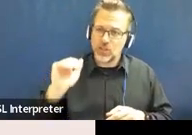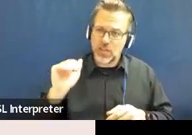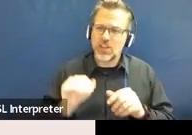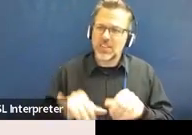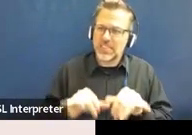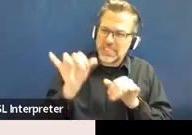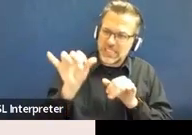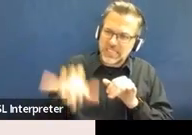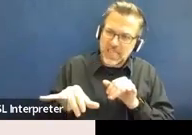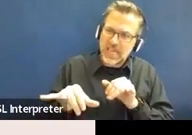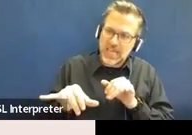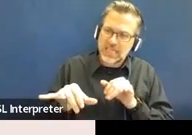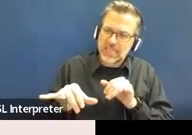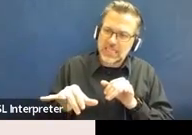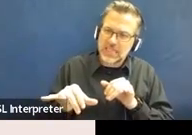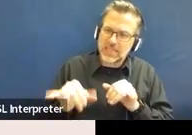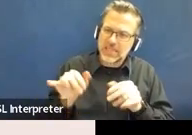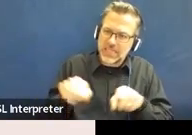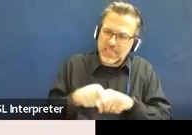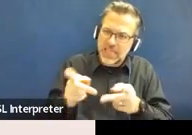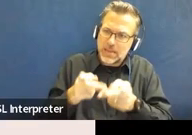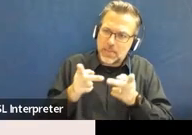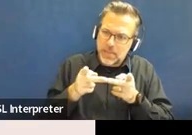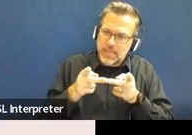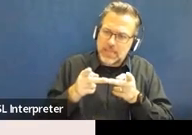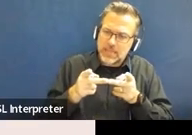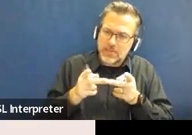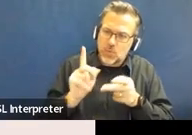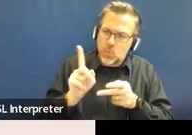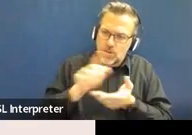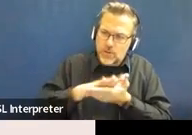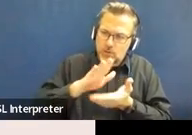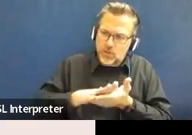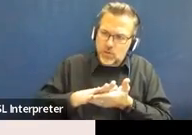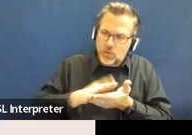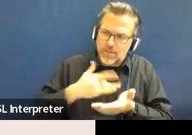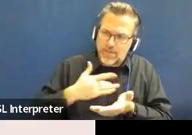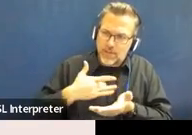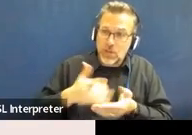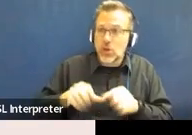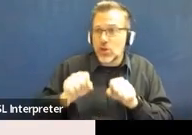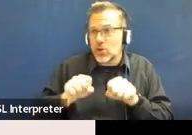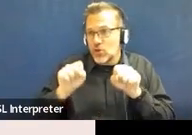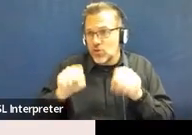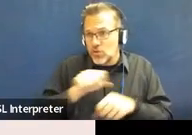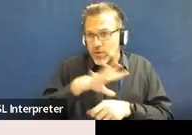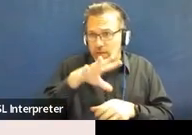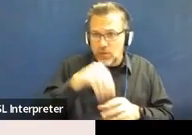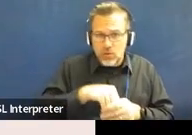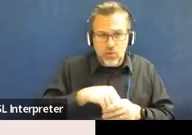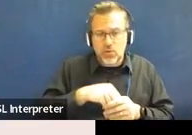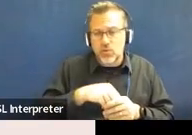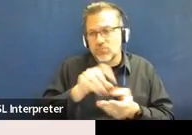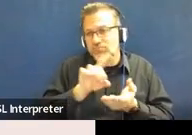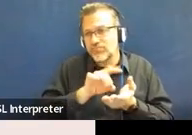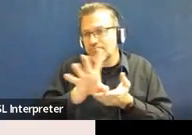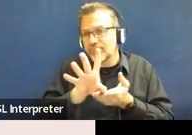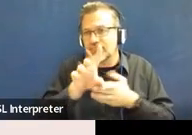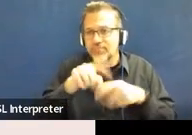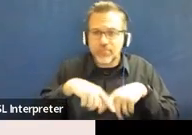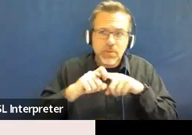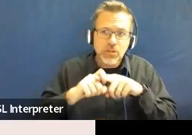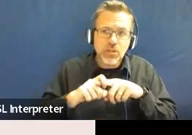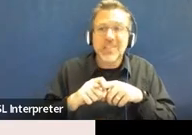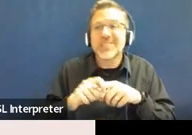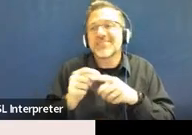that was determined by the school. So this could include suspension or expulsion without educational services at that point. But again, you're